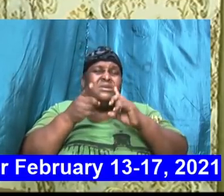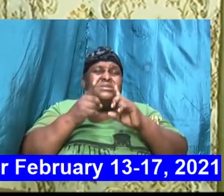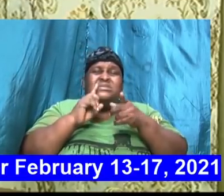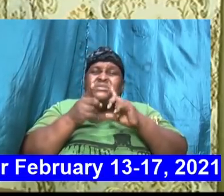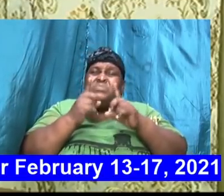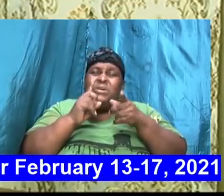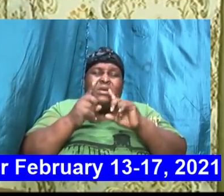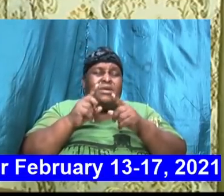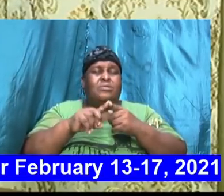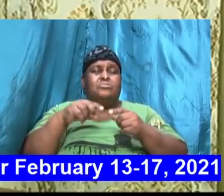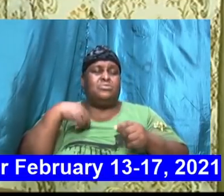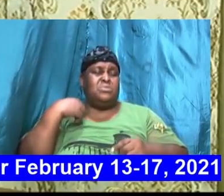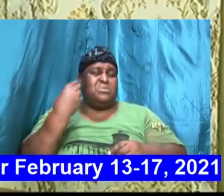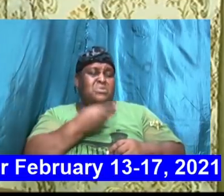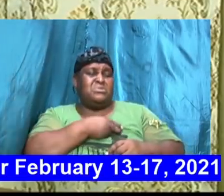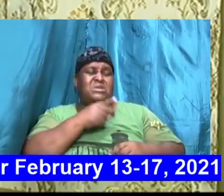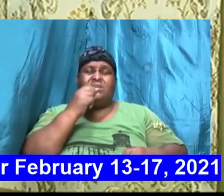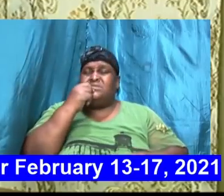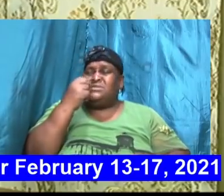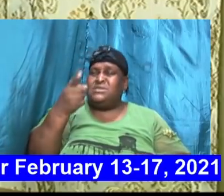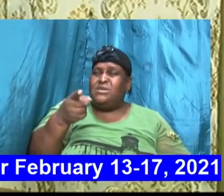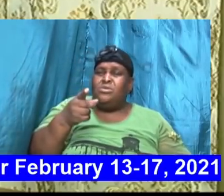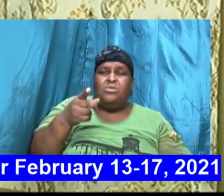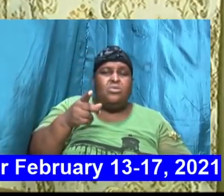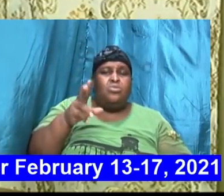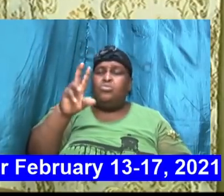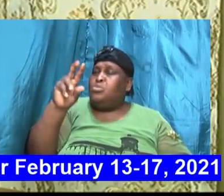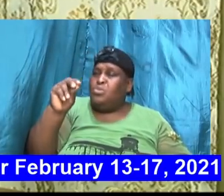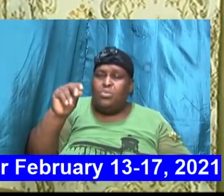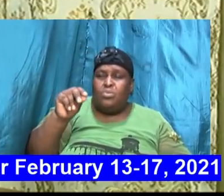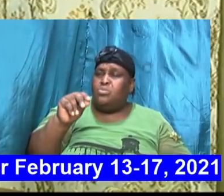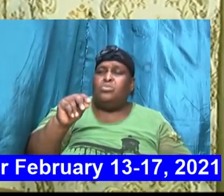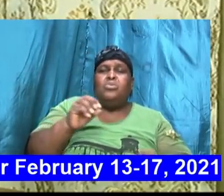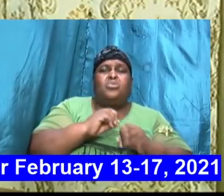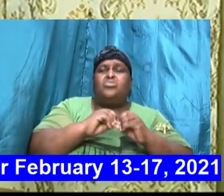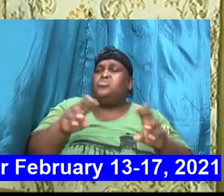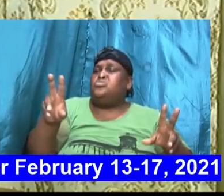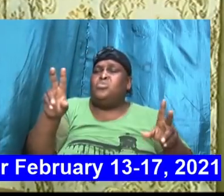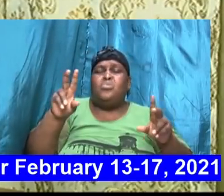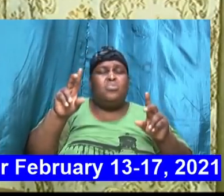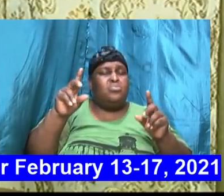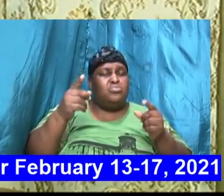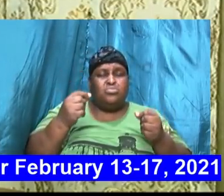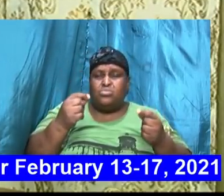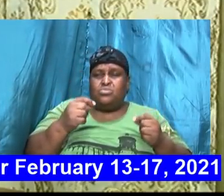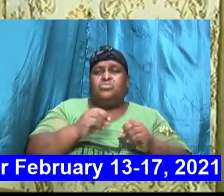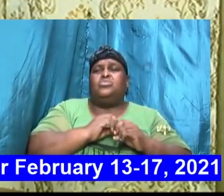pinching us and he was saying look here don't do that thing don't make that move